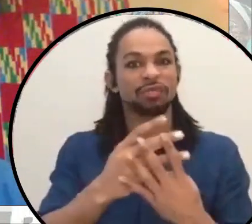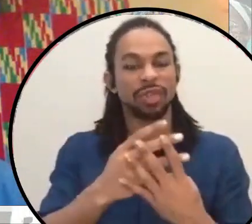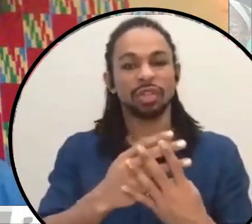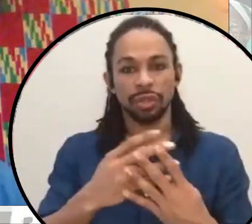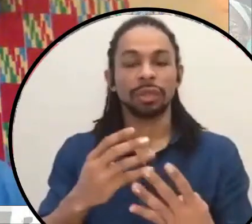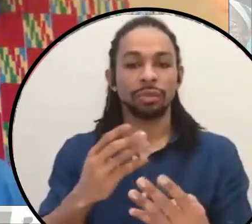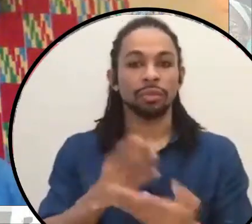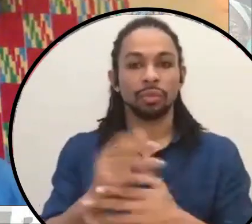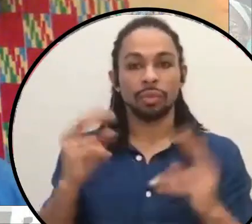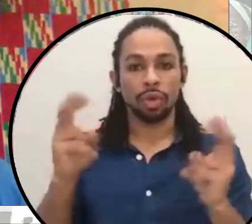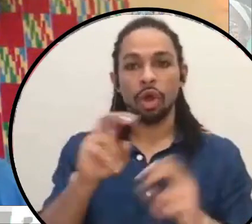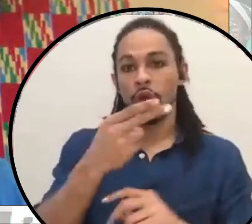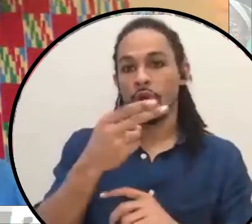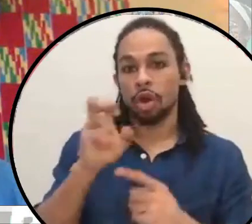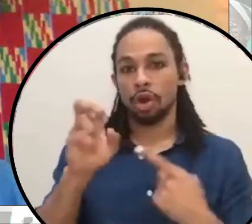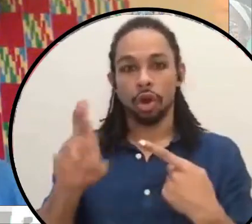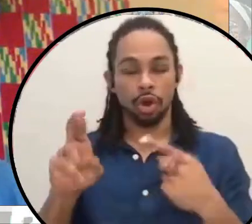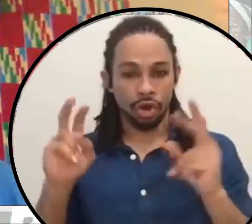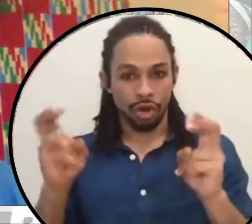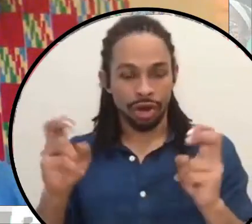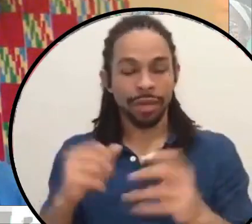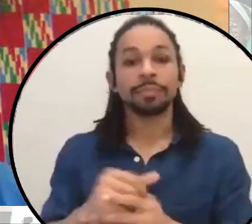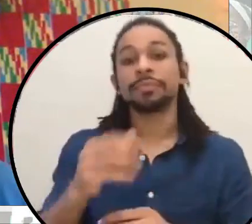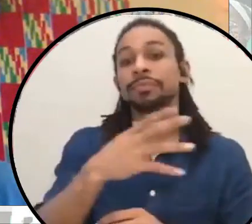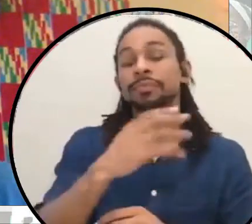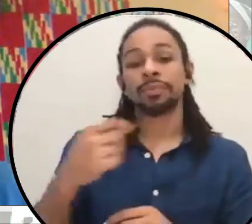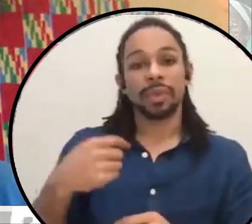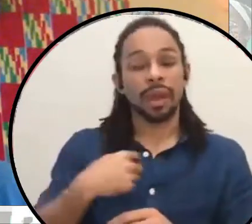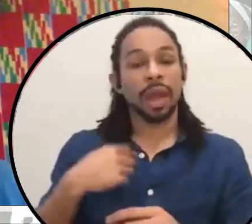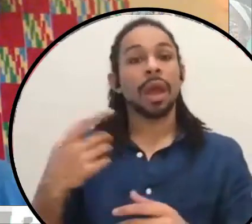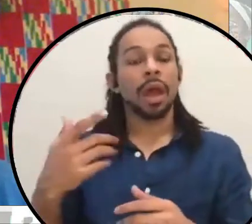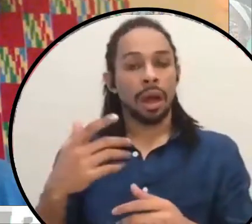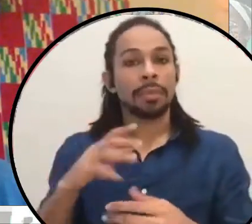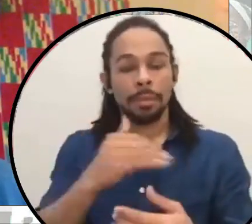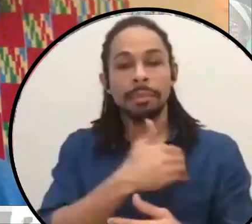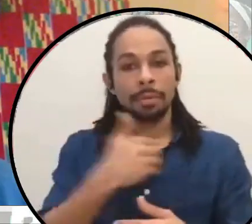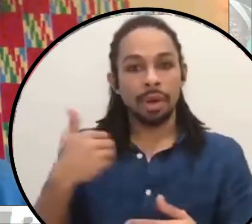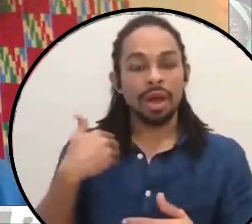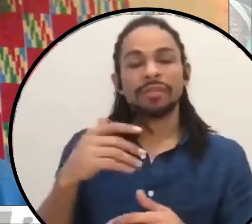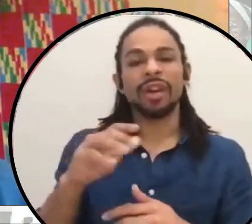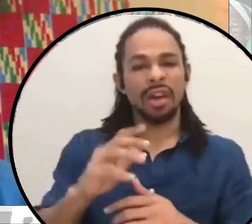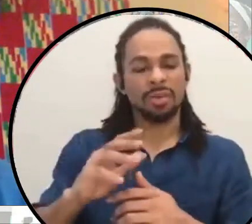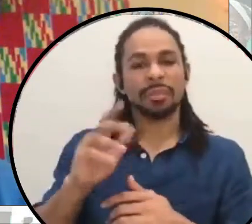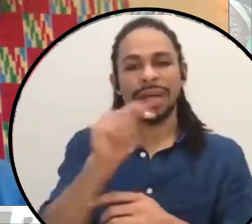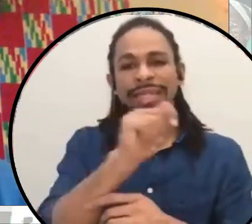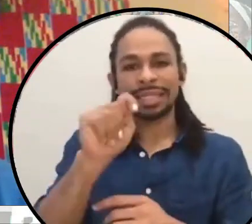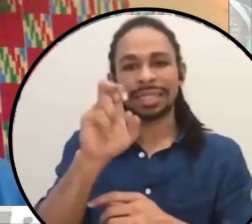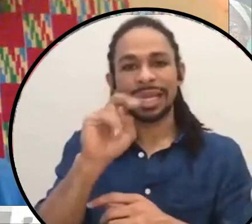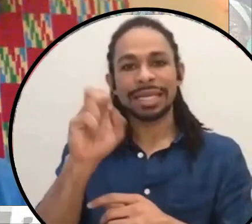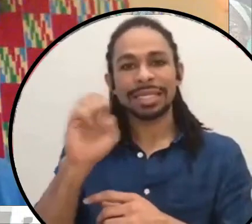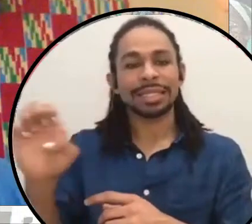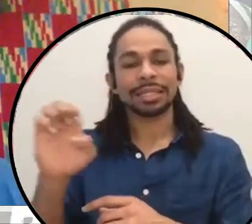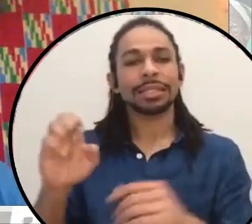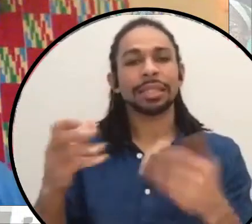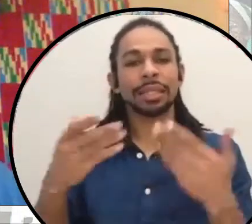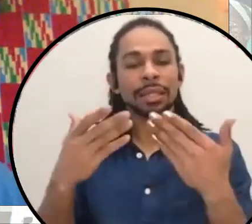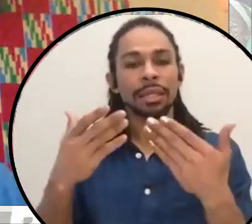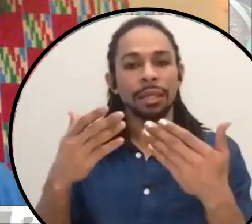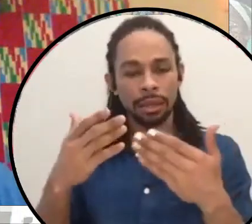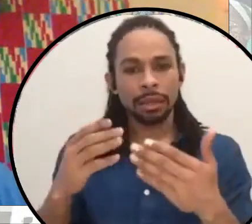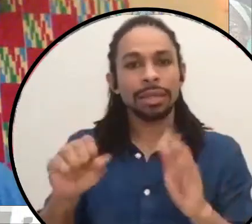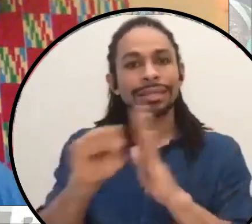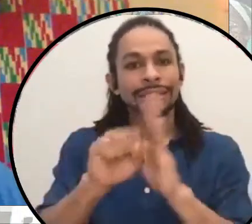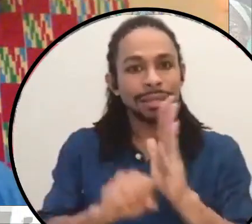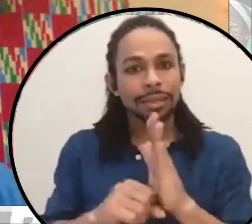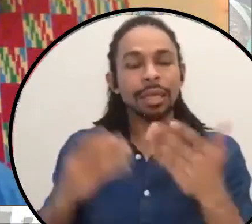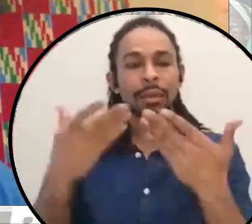of Free Hearts, a Tennessee statewide organization led by formerly incarcerated women that is organizing families